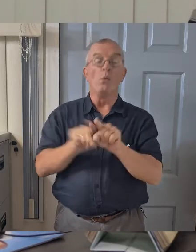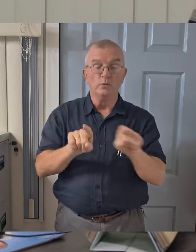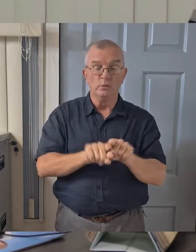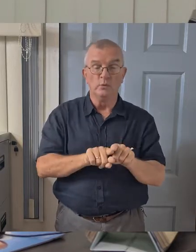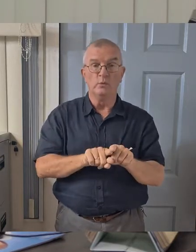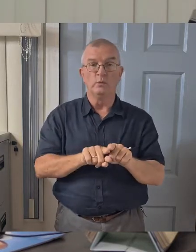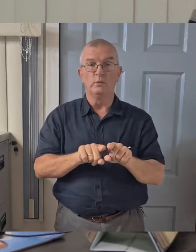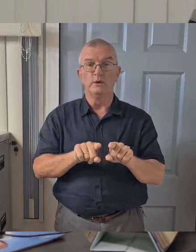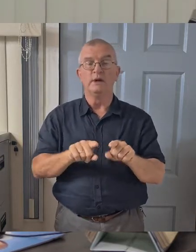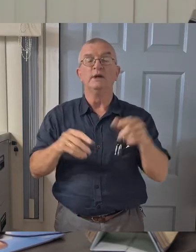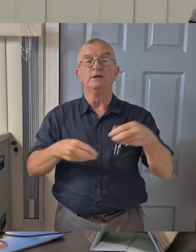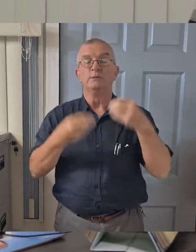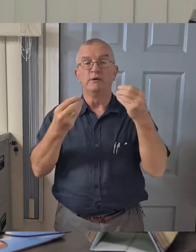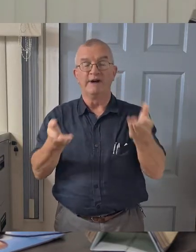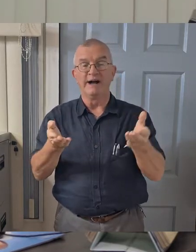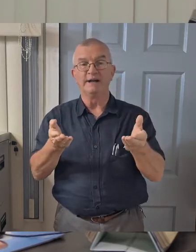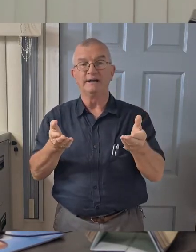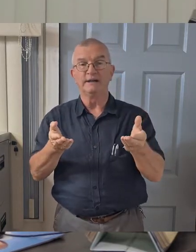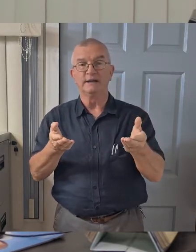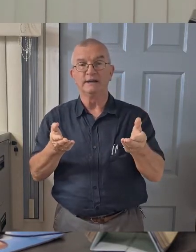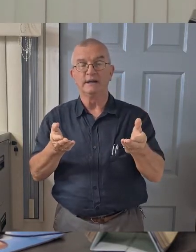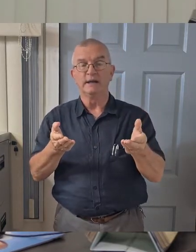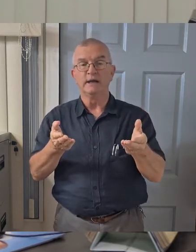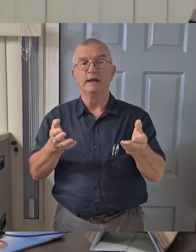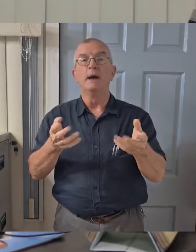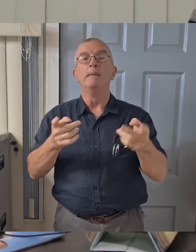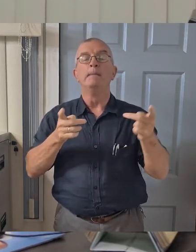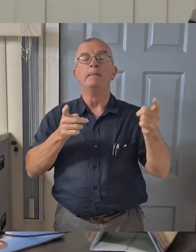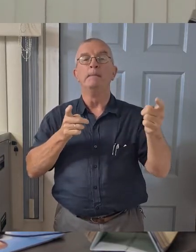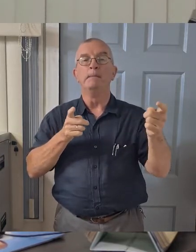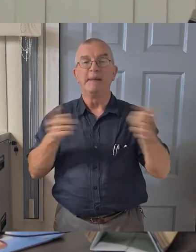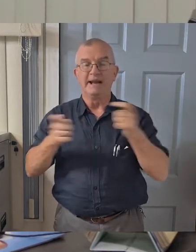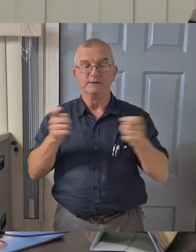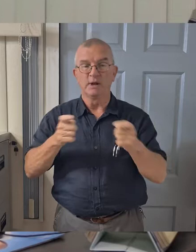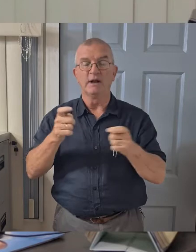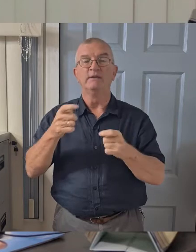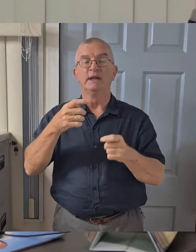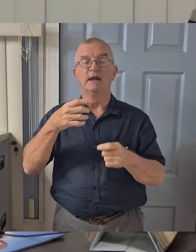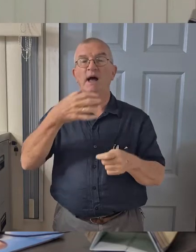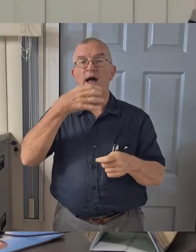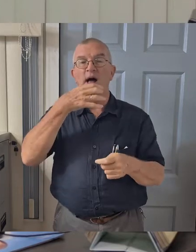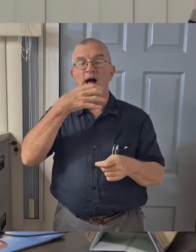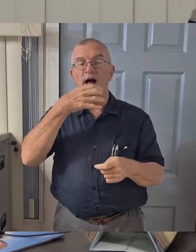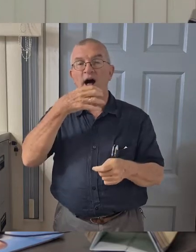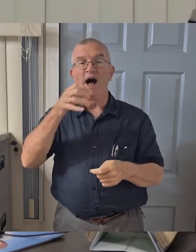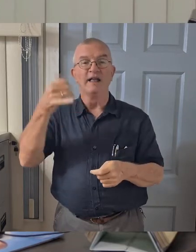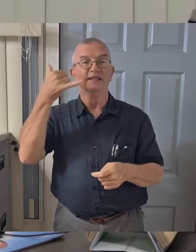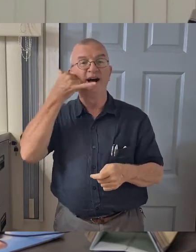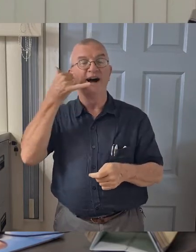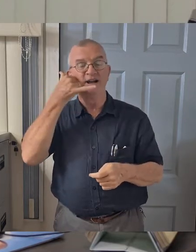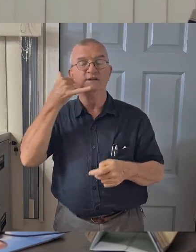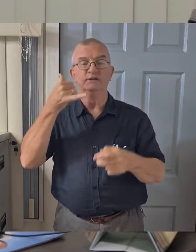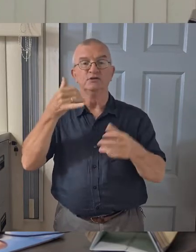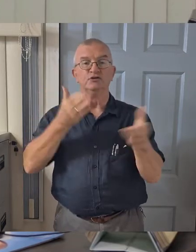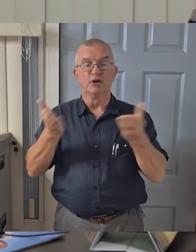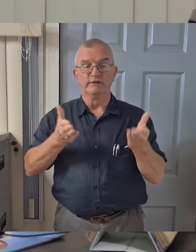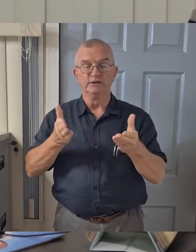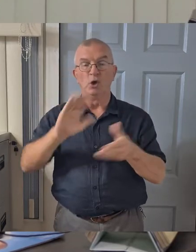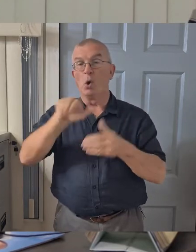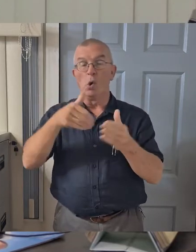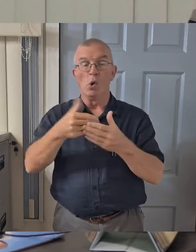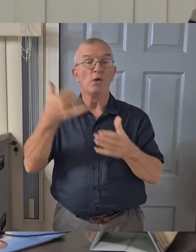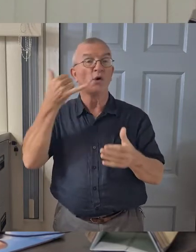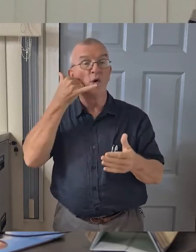is to provide management of the hotline service. All of the calls which go to the